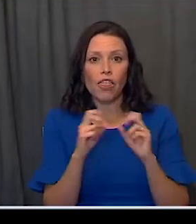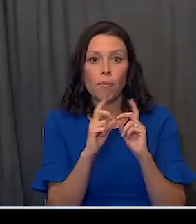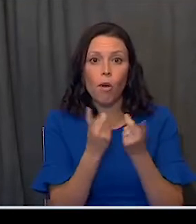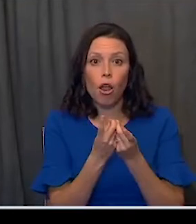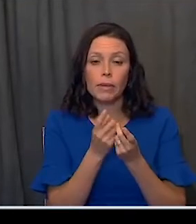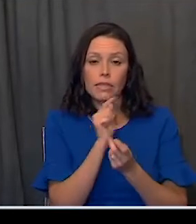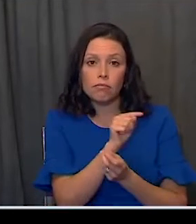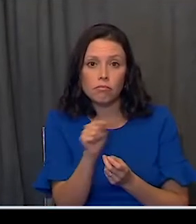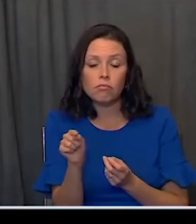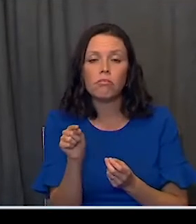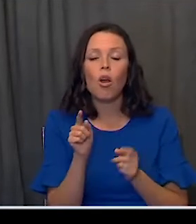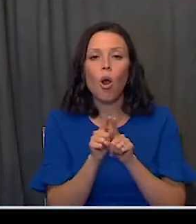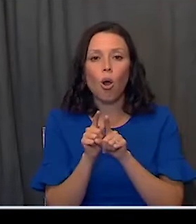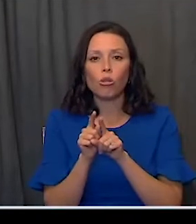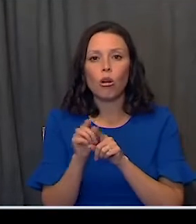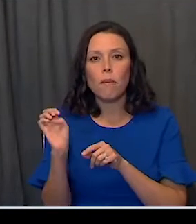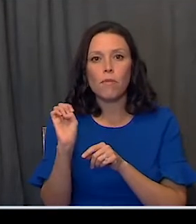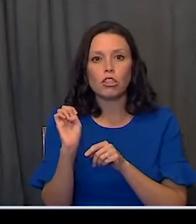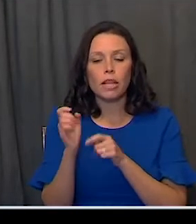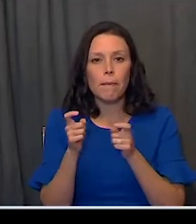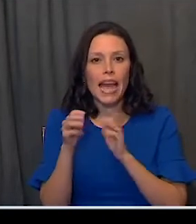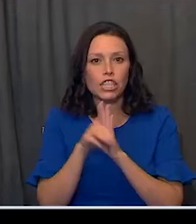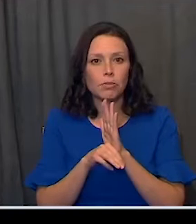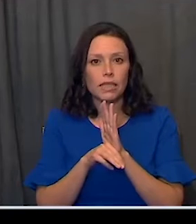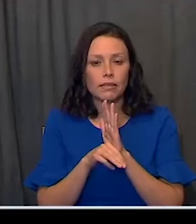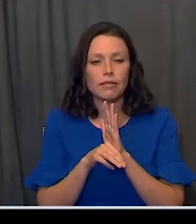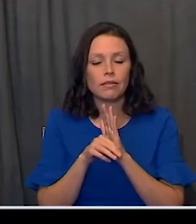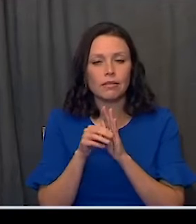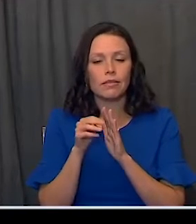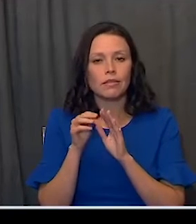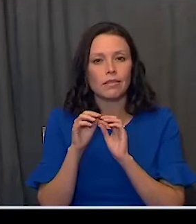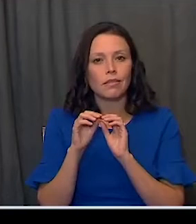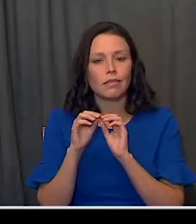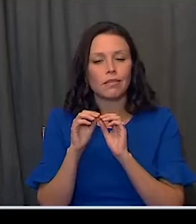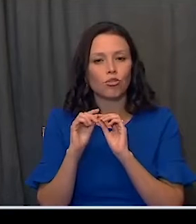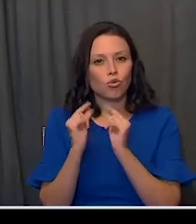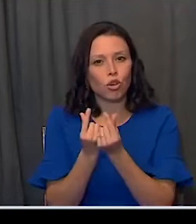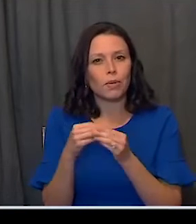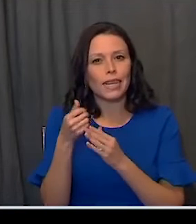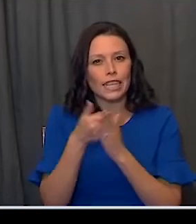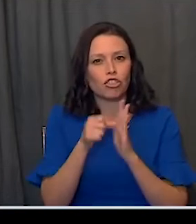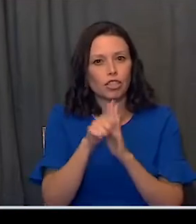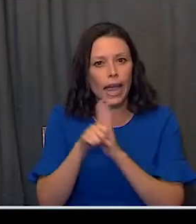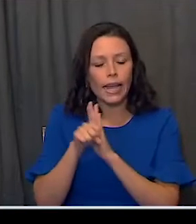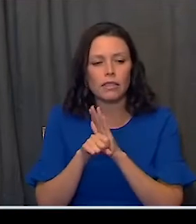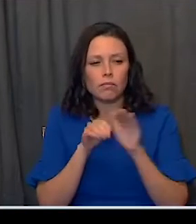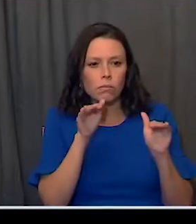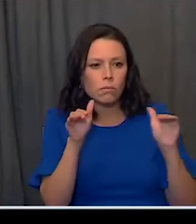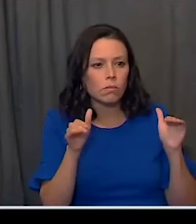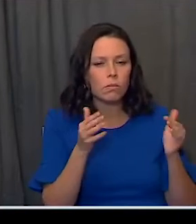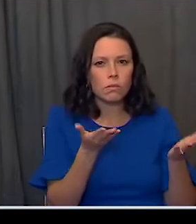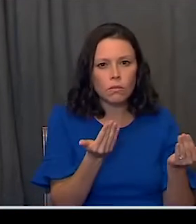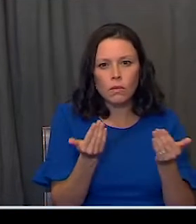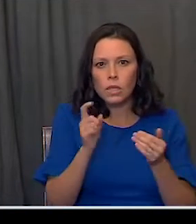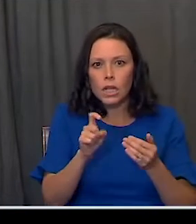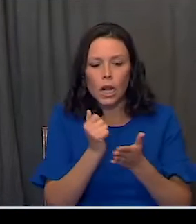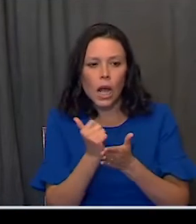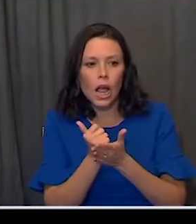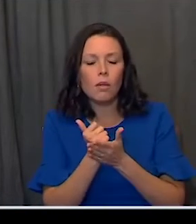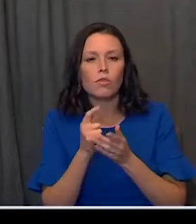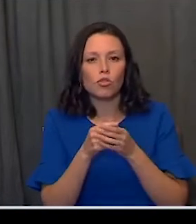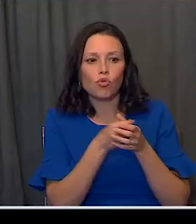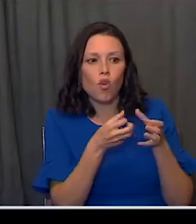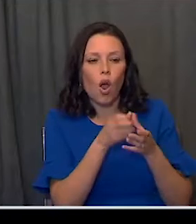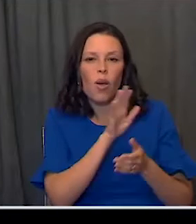officials, and both to the emergency management officials in the state to find out what their needs are to help overcome their challenges and to grow the state's